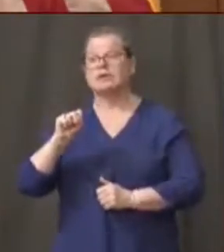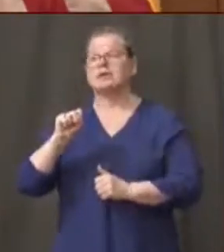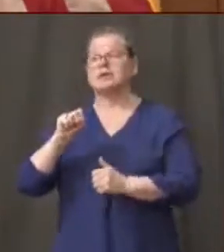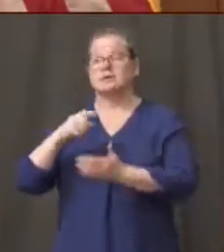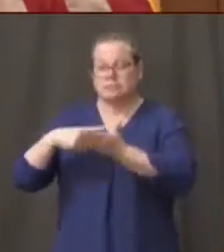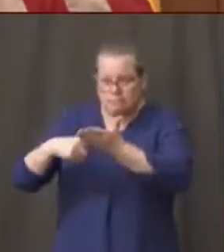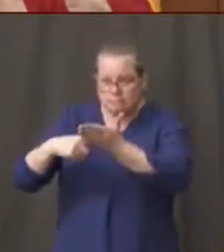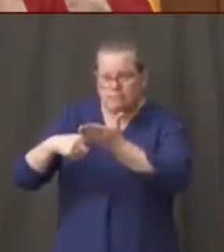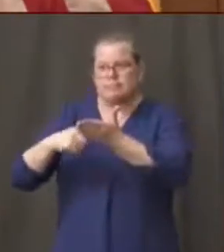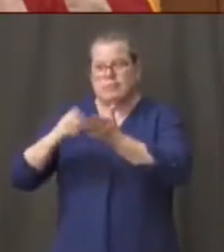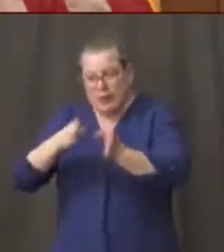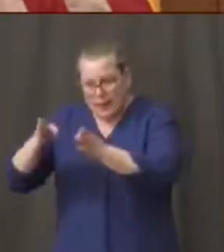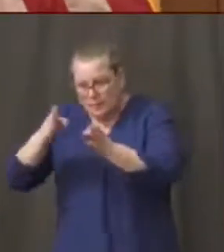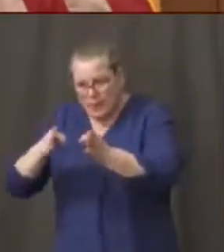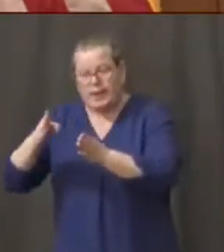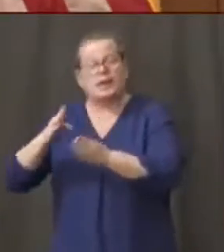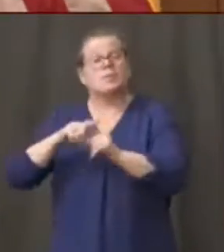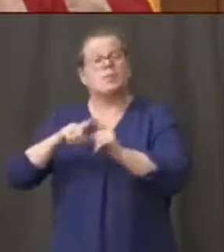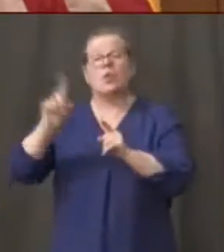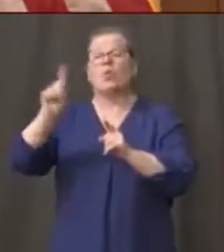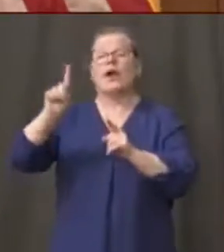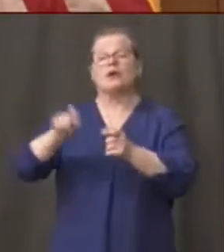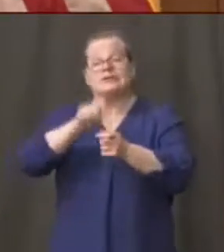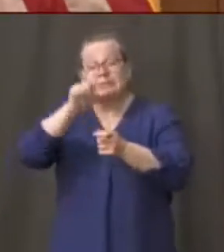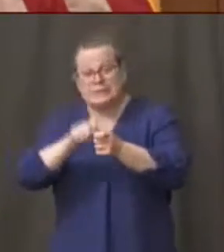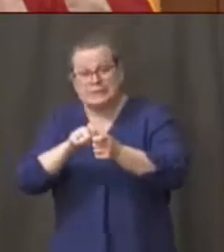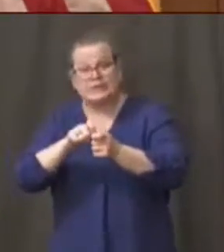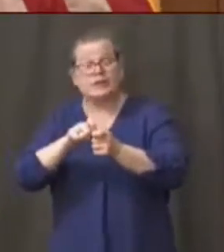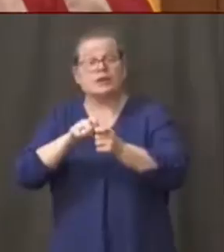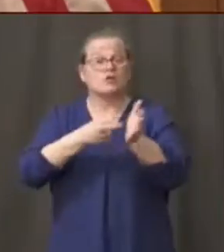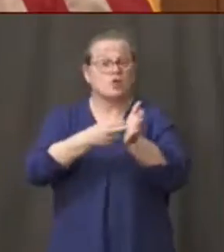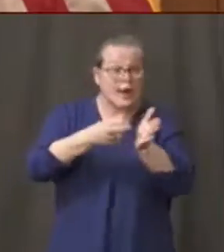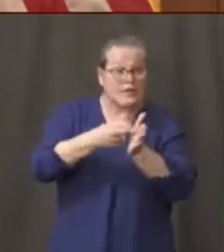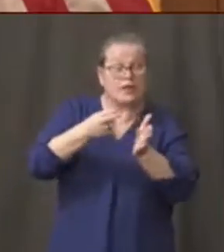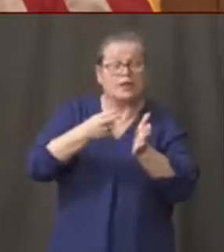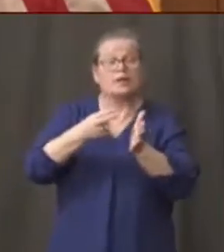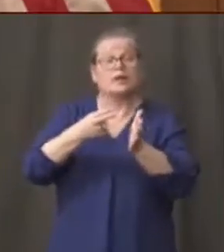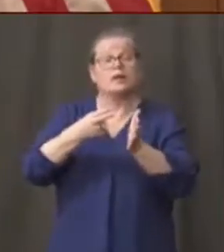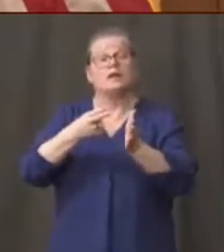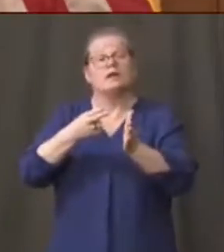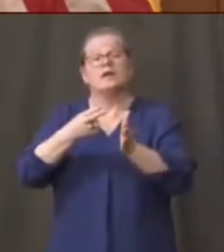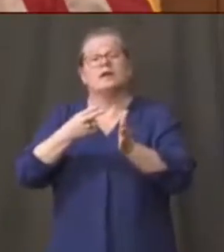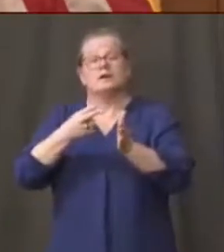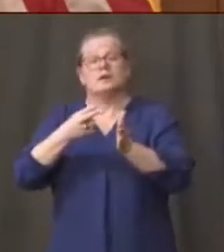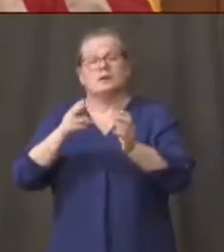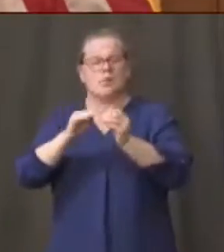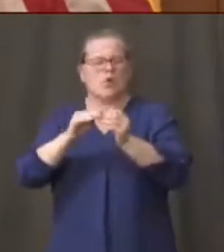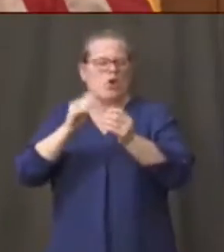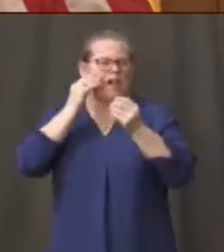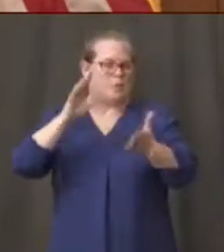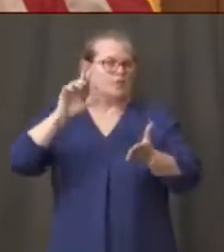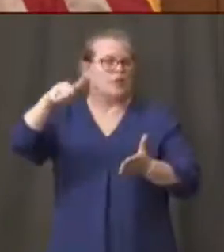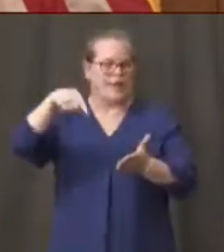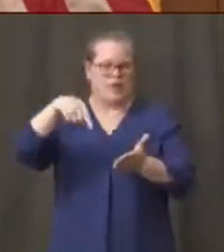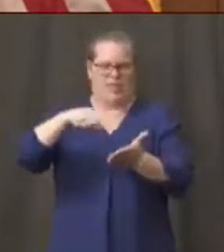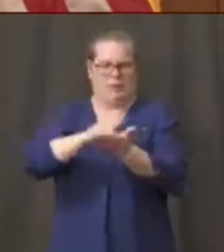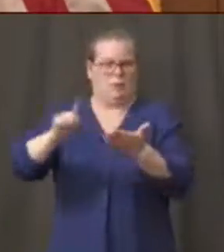on particular testing sites in the new haven uh in the city of new haven uh later this week